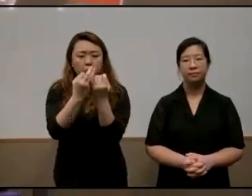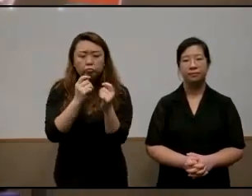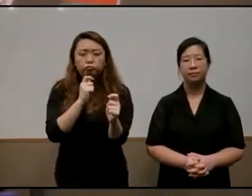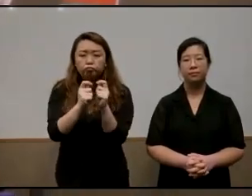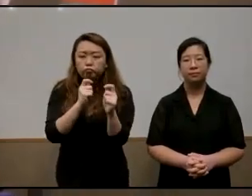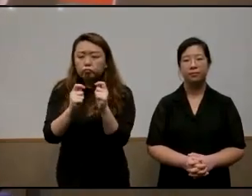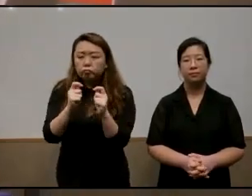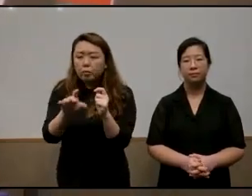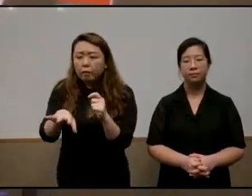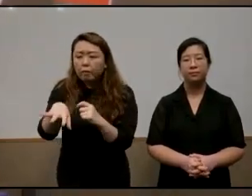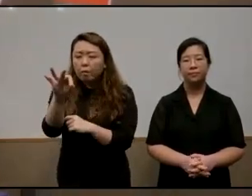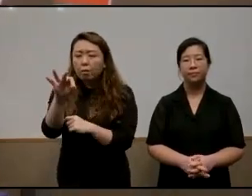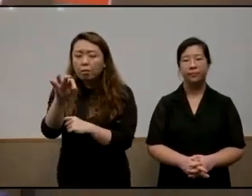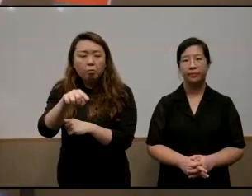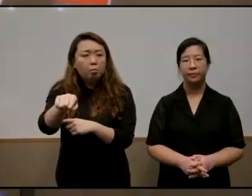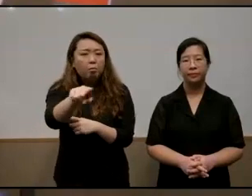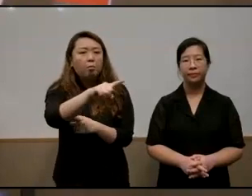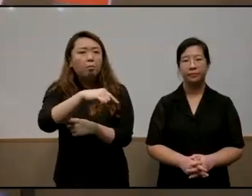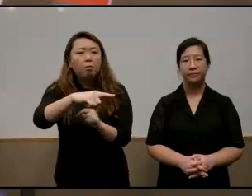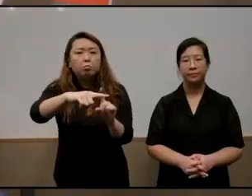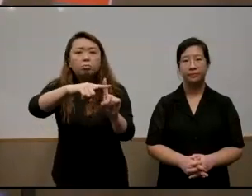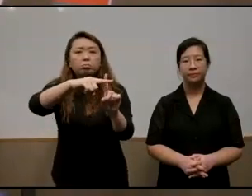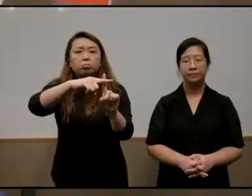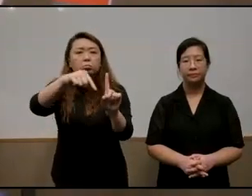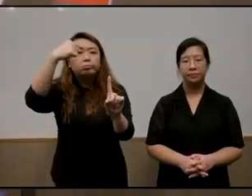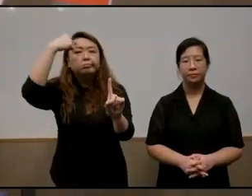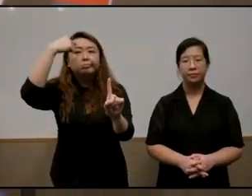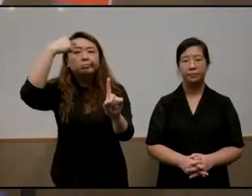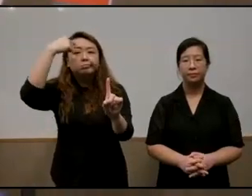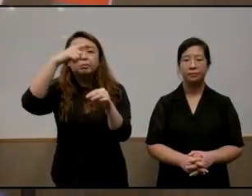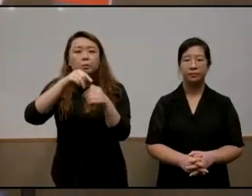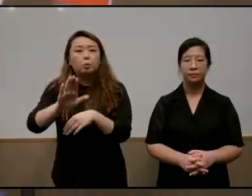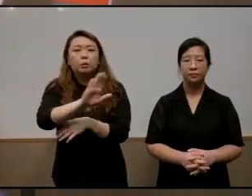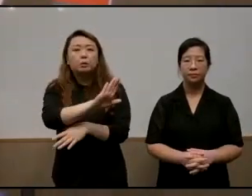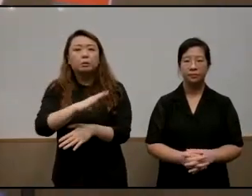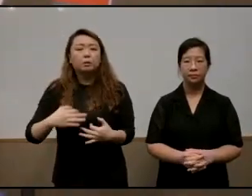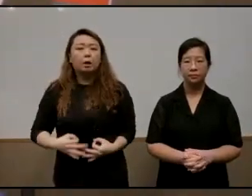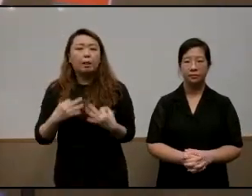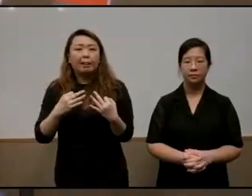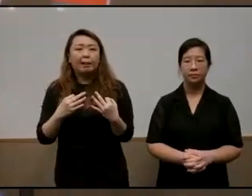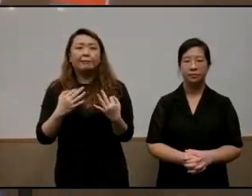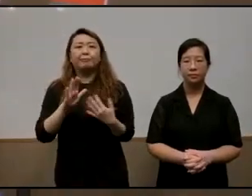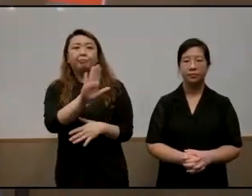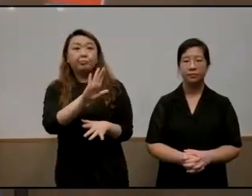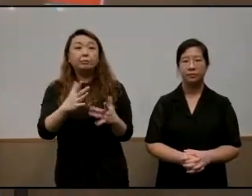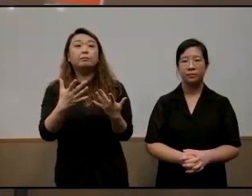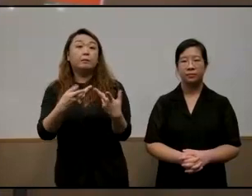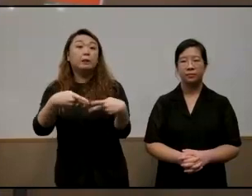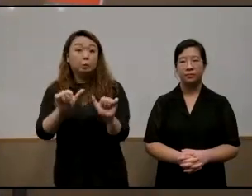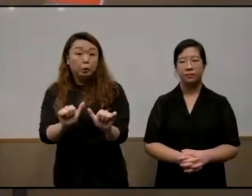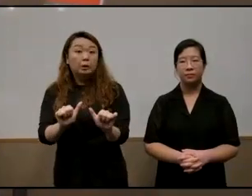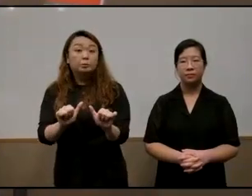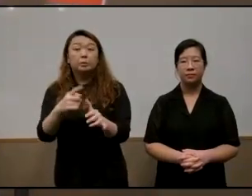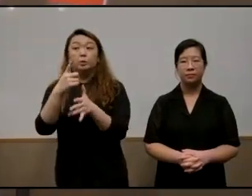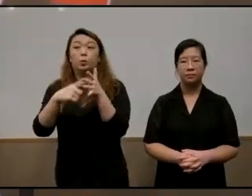what i also realized is that they had very kind of positive constructions of their life success of like the possibility of education giving them